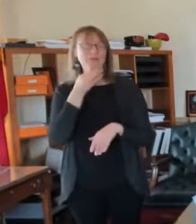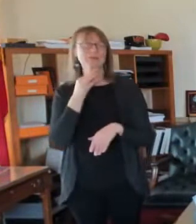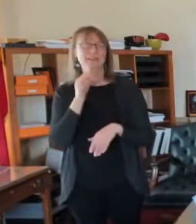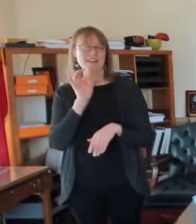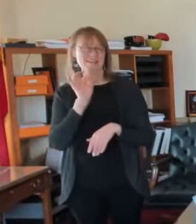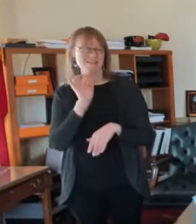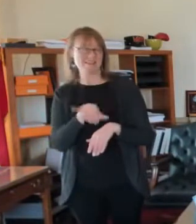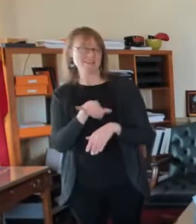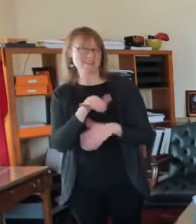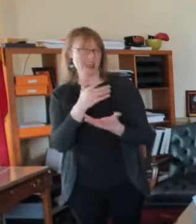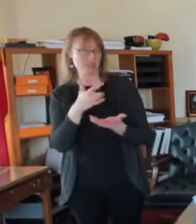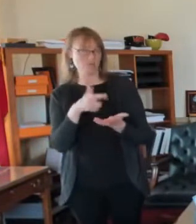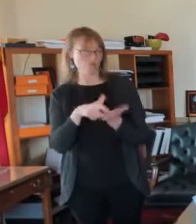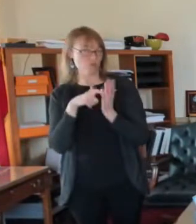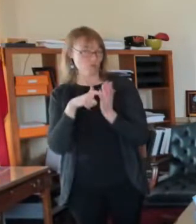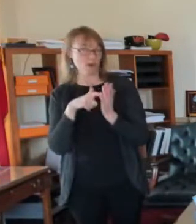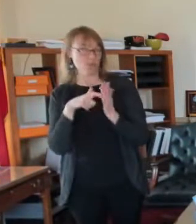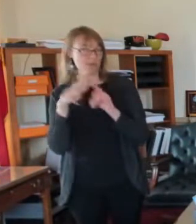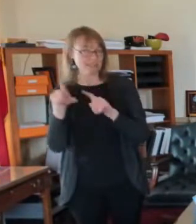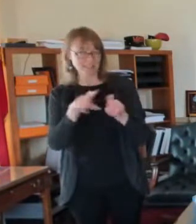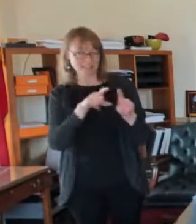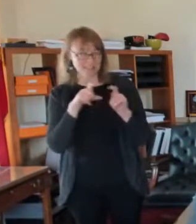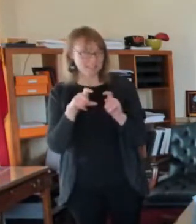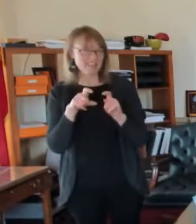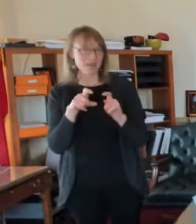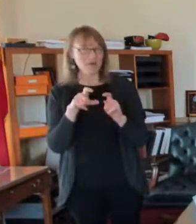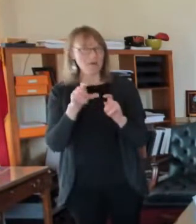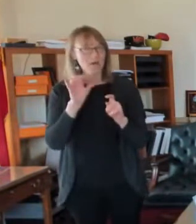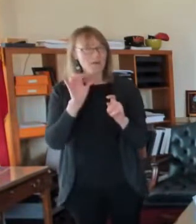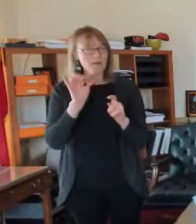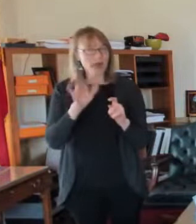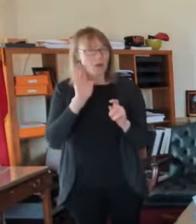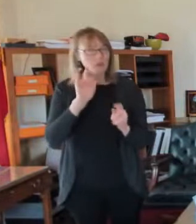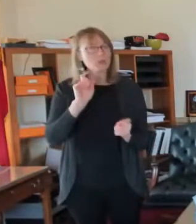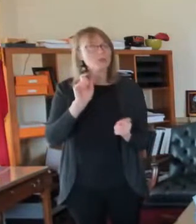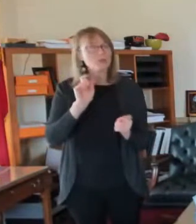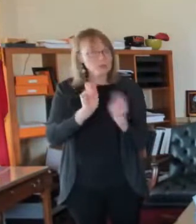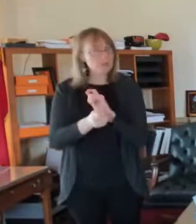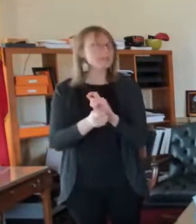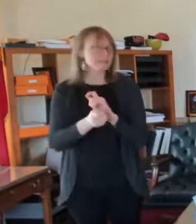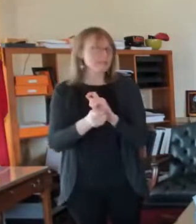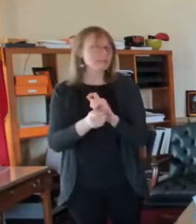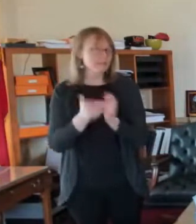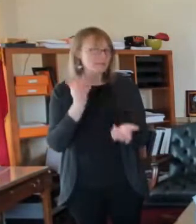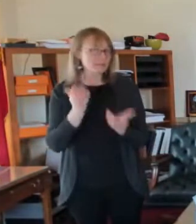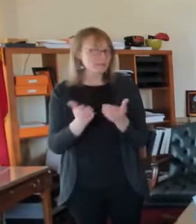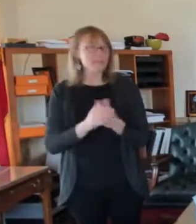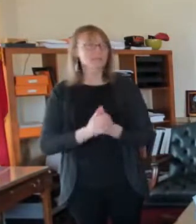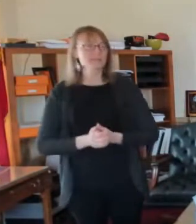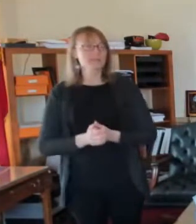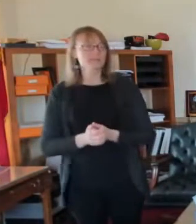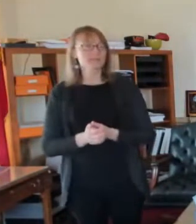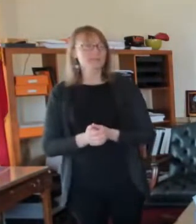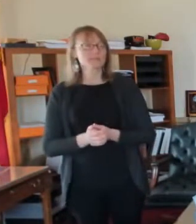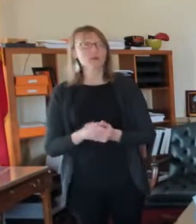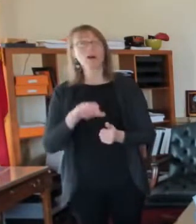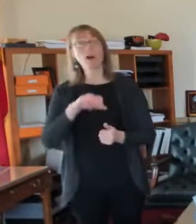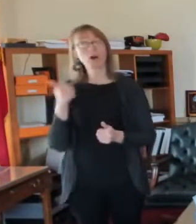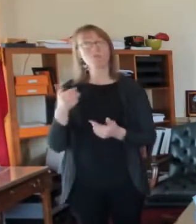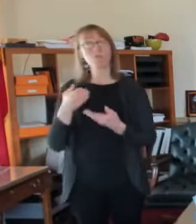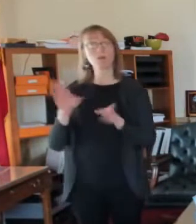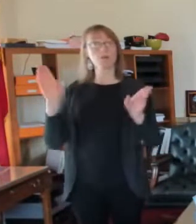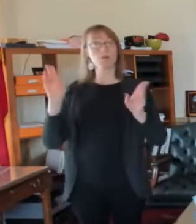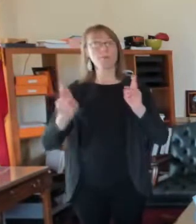Those are the COVID related questions we have. have other sort of public safety questions that have been submitted first.